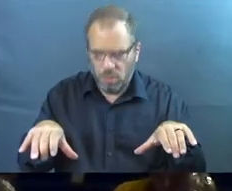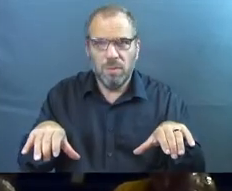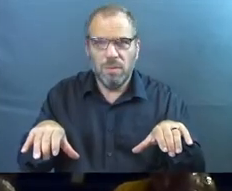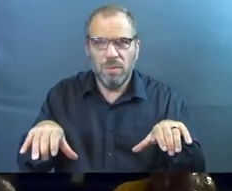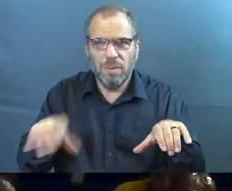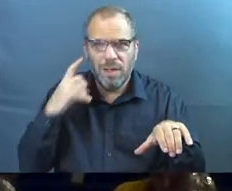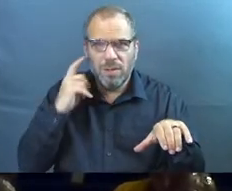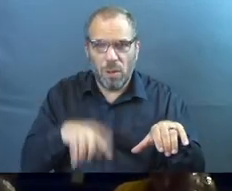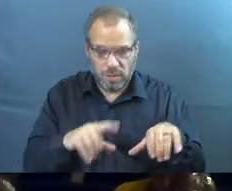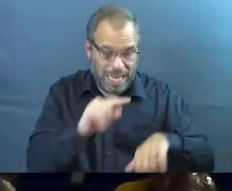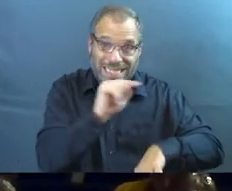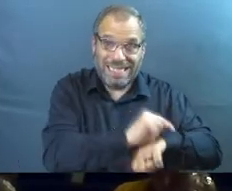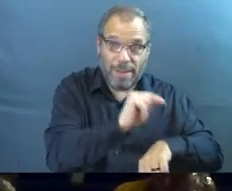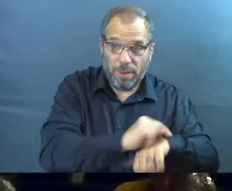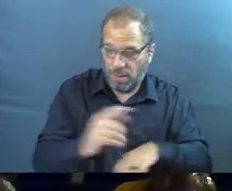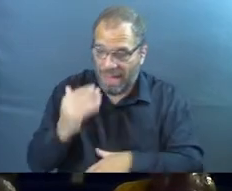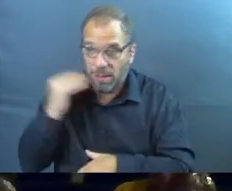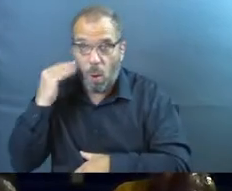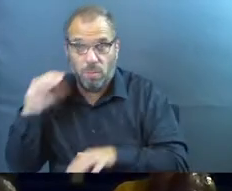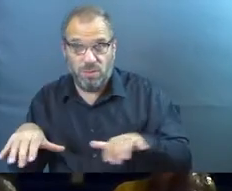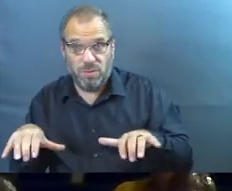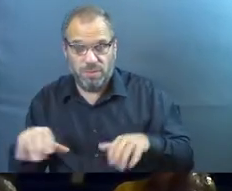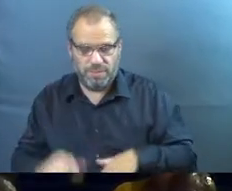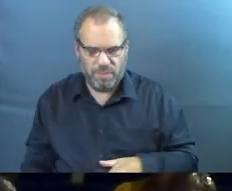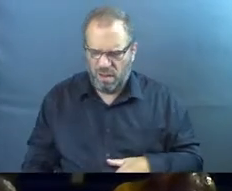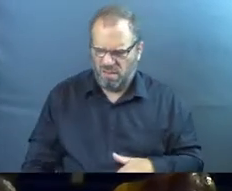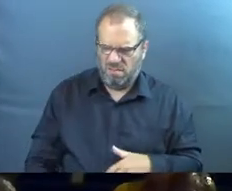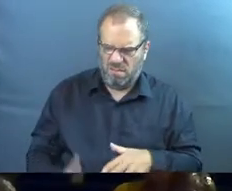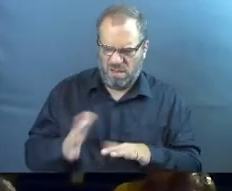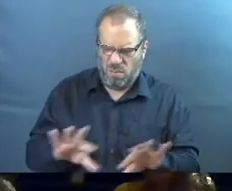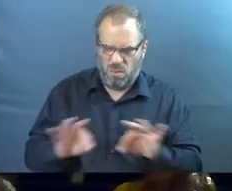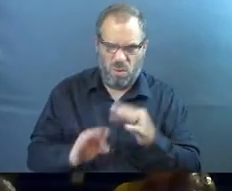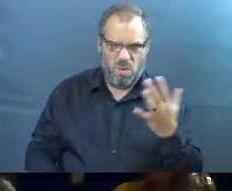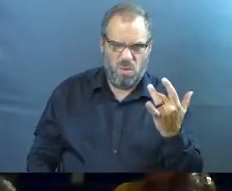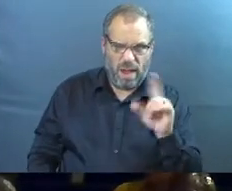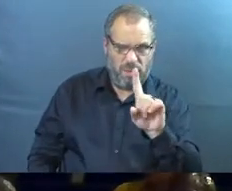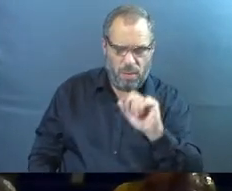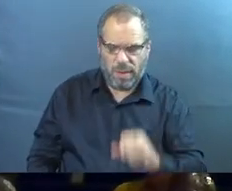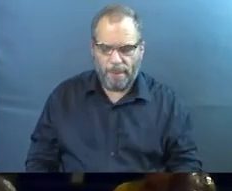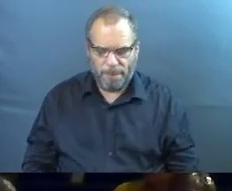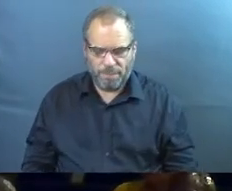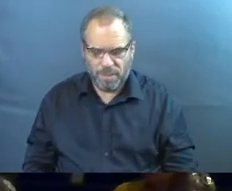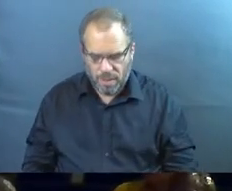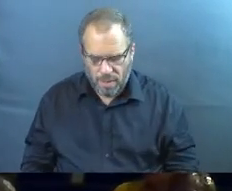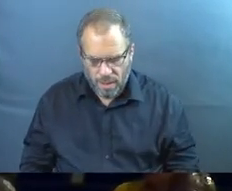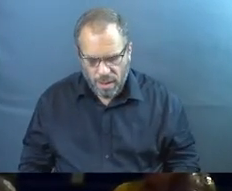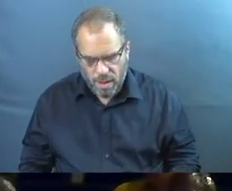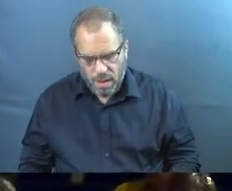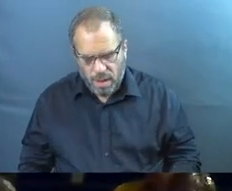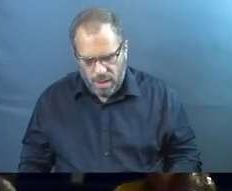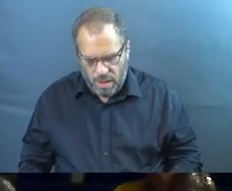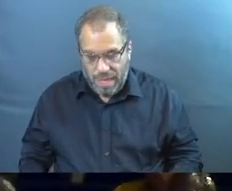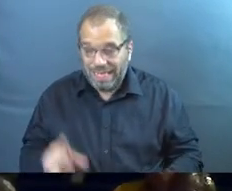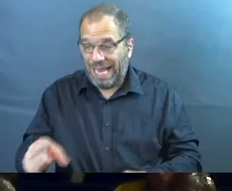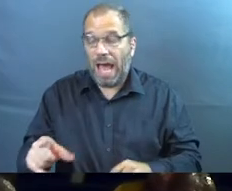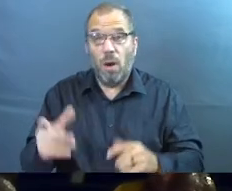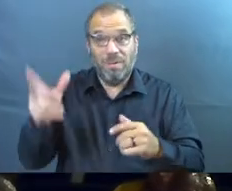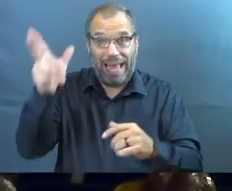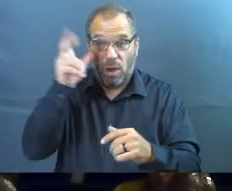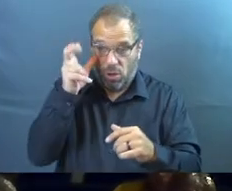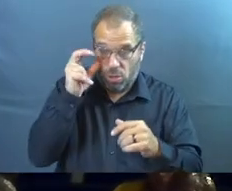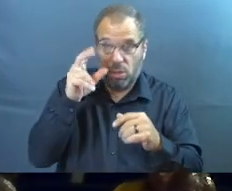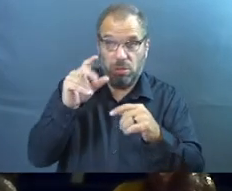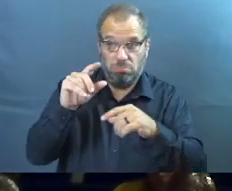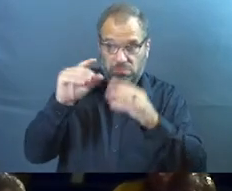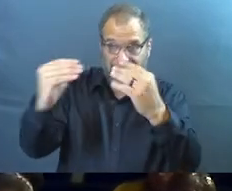Did you notice that? They're in the temple, and they're in homes. Now, why is that important? First off, they could listen to the apostles' teaching